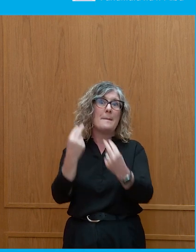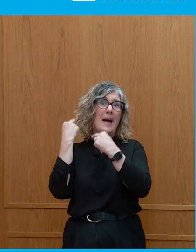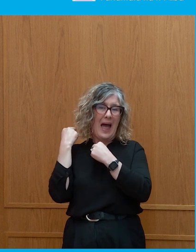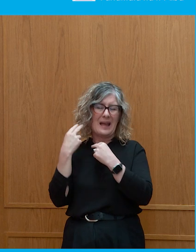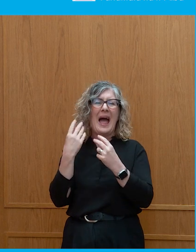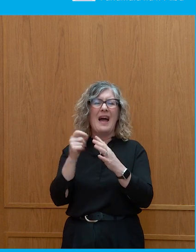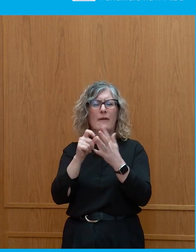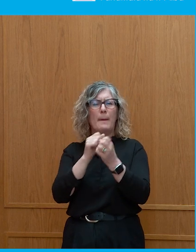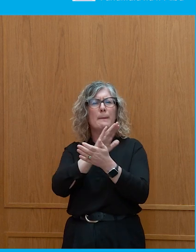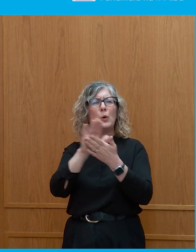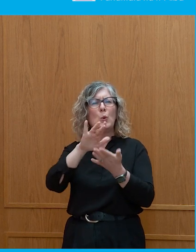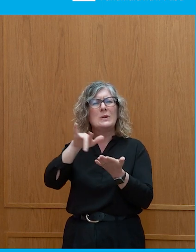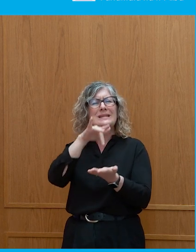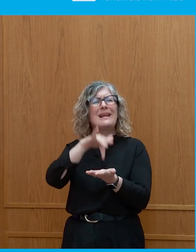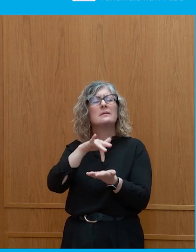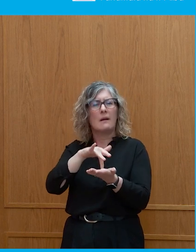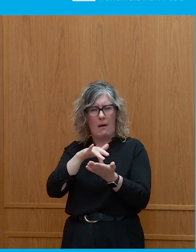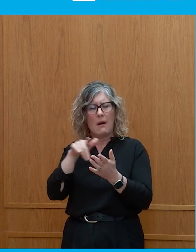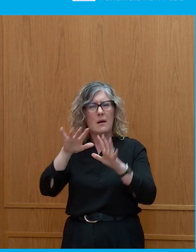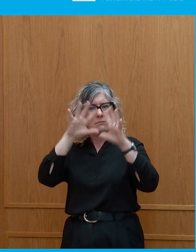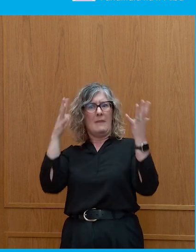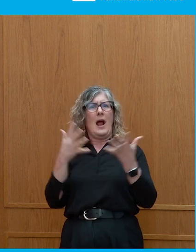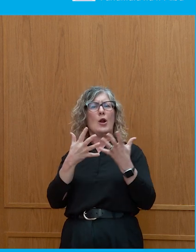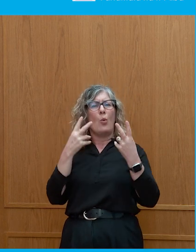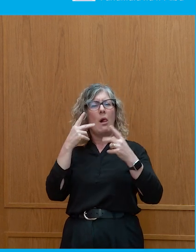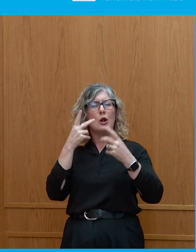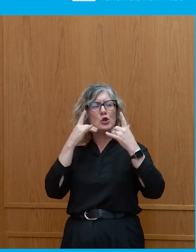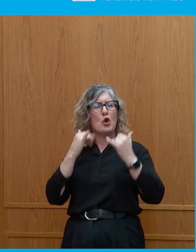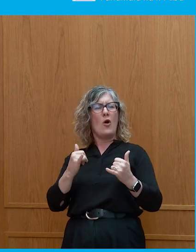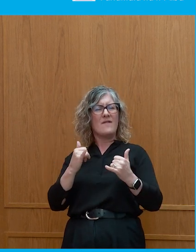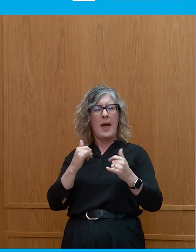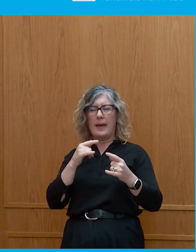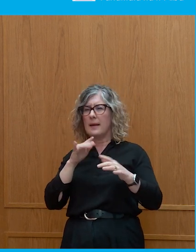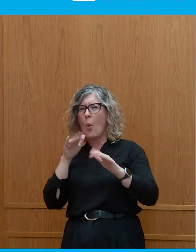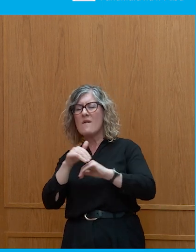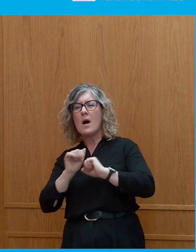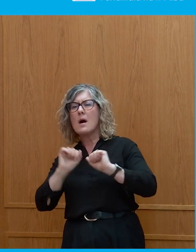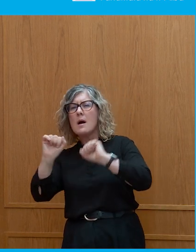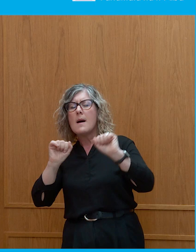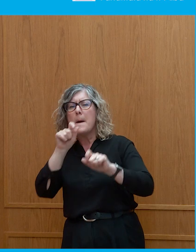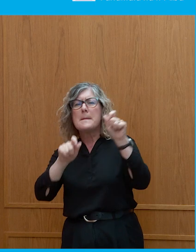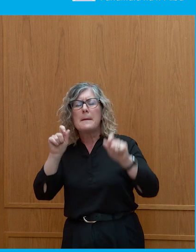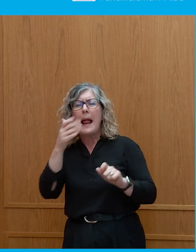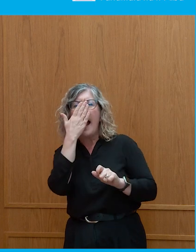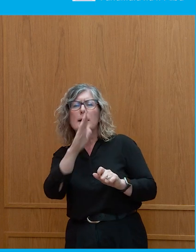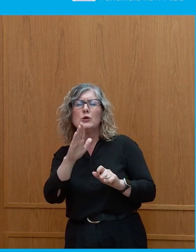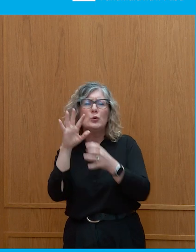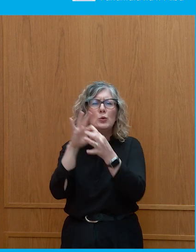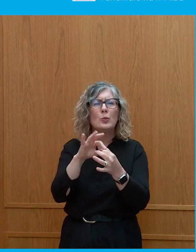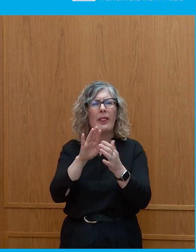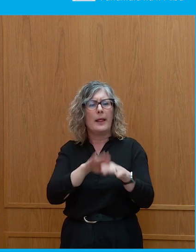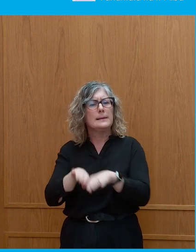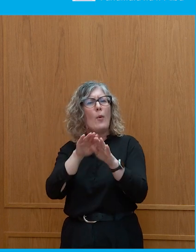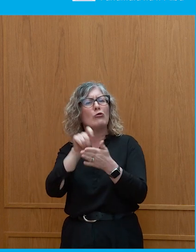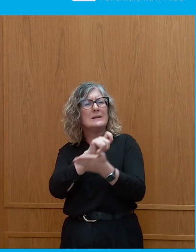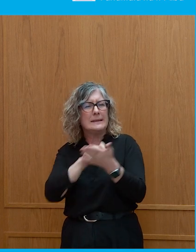global survey of attitudes to democracy, right? And you see these trends kind of emerging over a really long period of time.